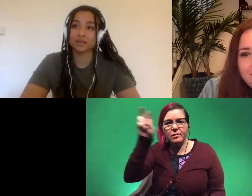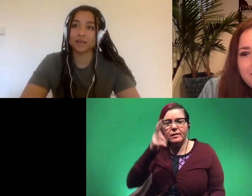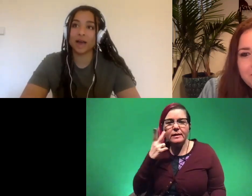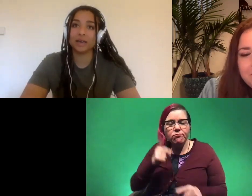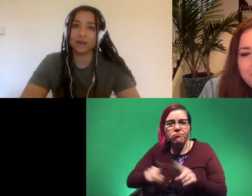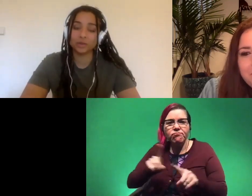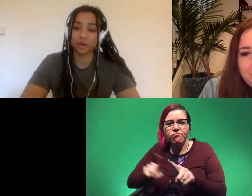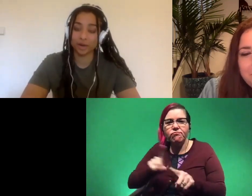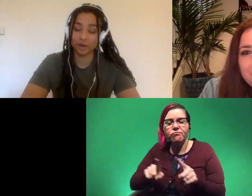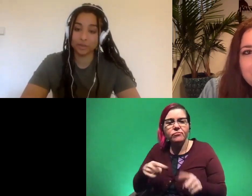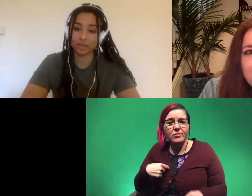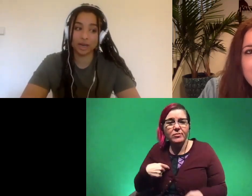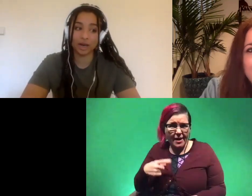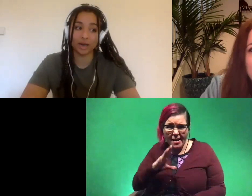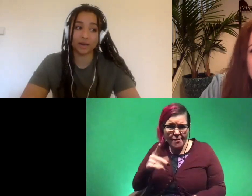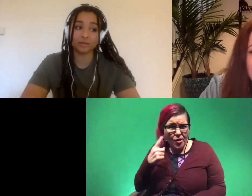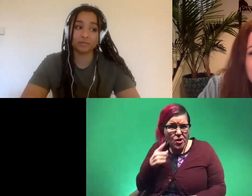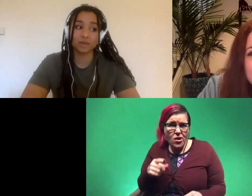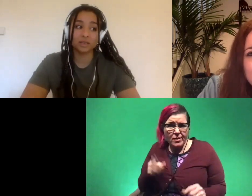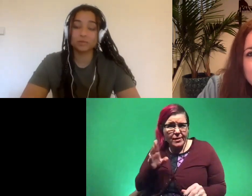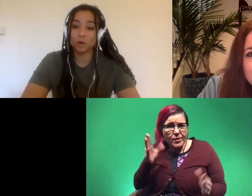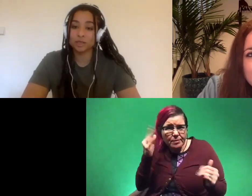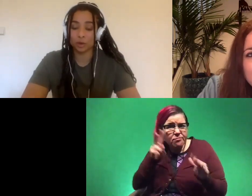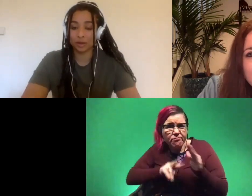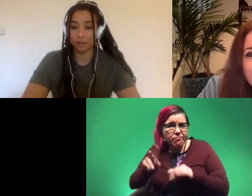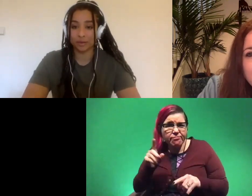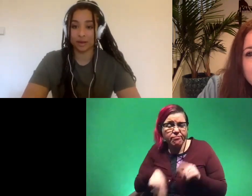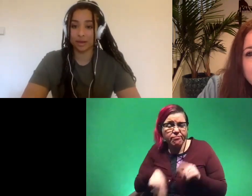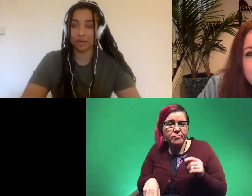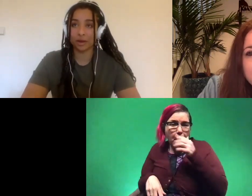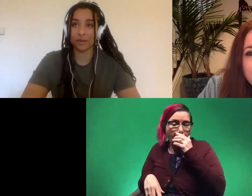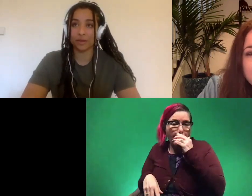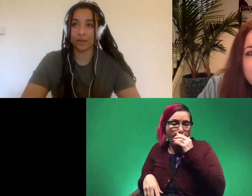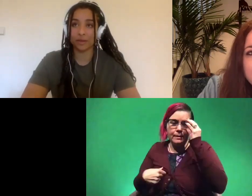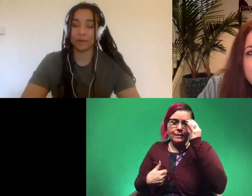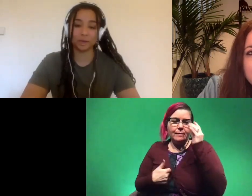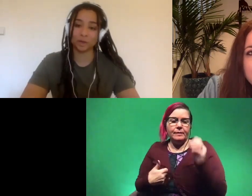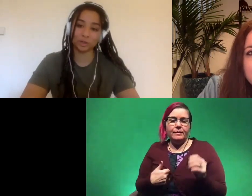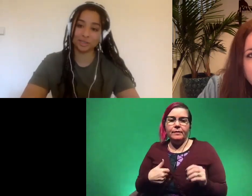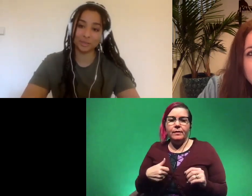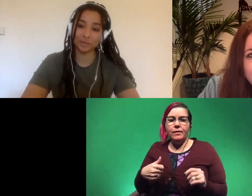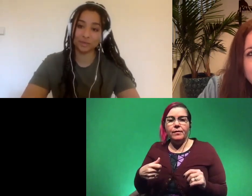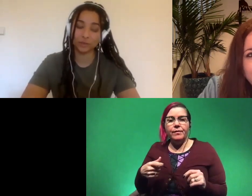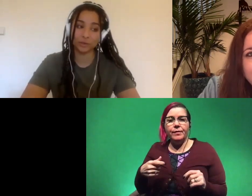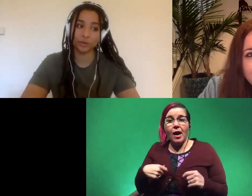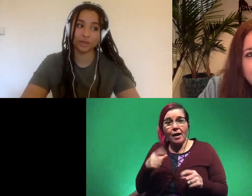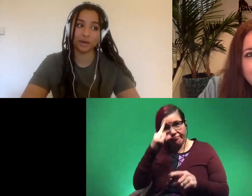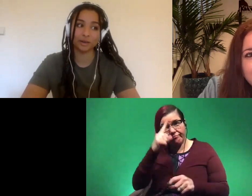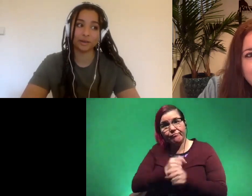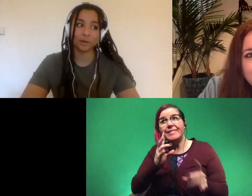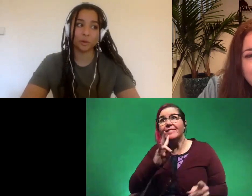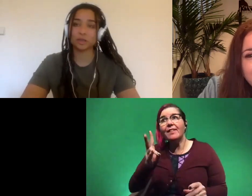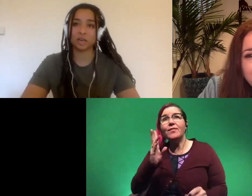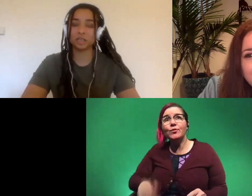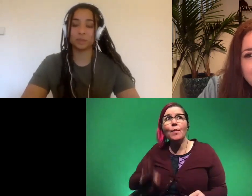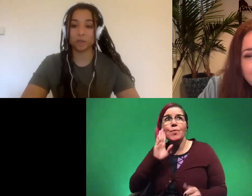of things that i never thought i would see i wasn't one of the people that thought they were going to be a paleontologist since they were seven years old i